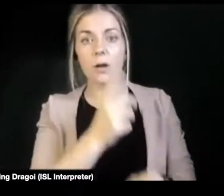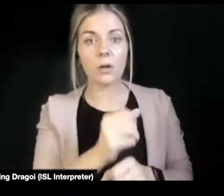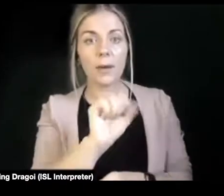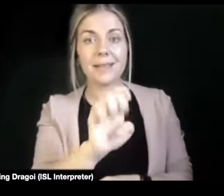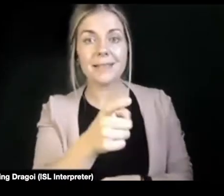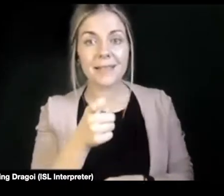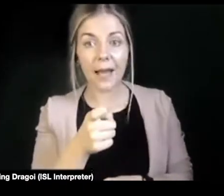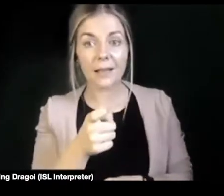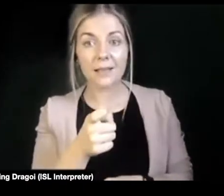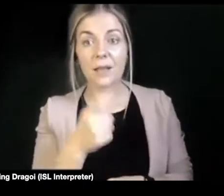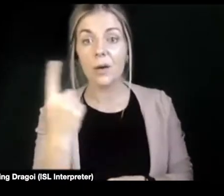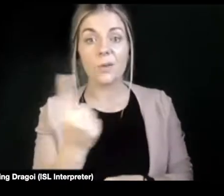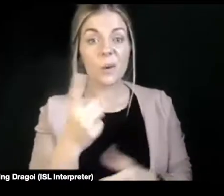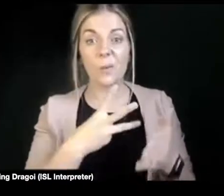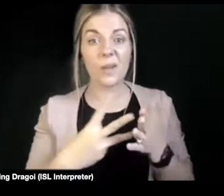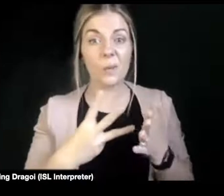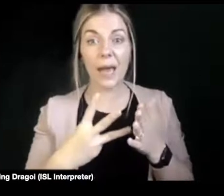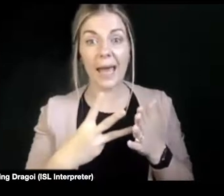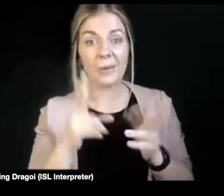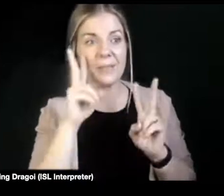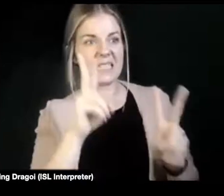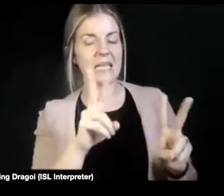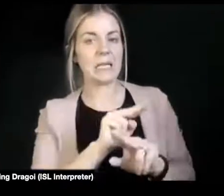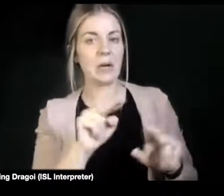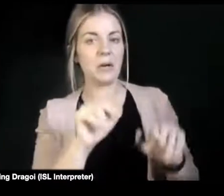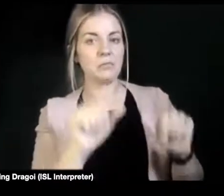when it was being seen as inappropriate behavior.